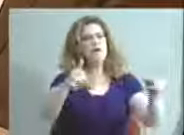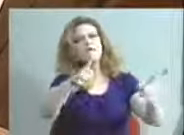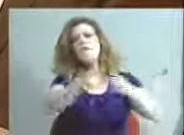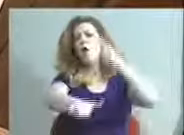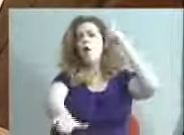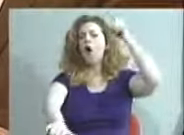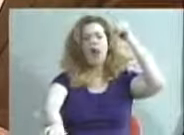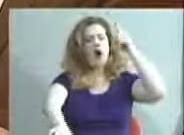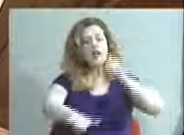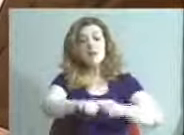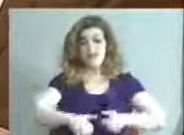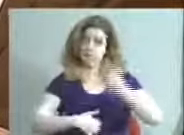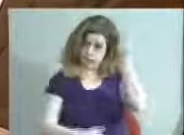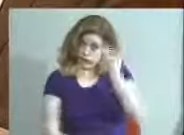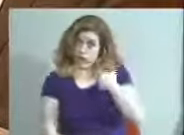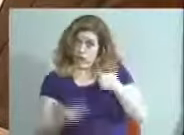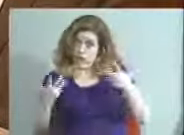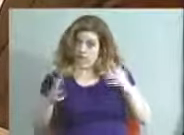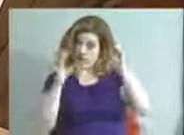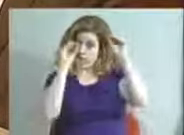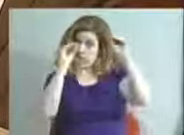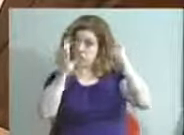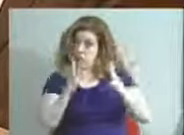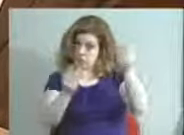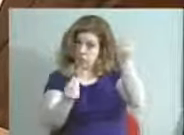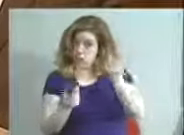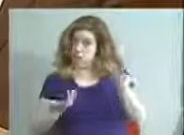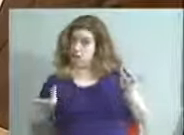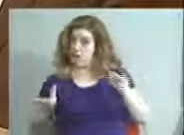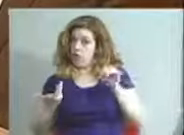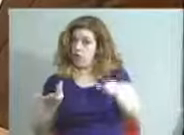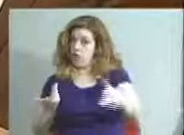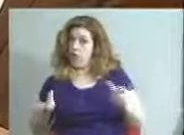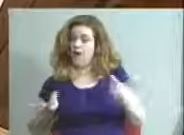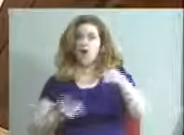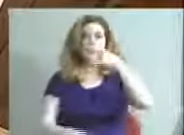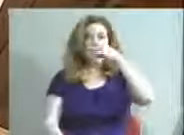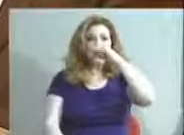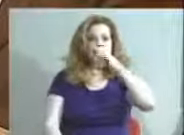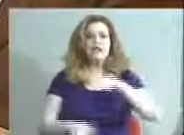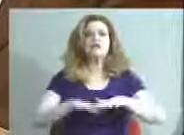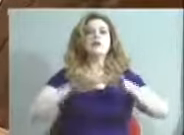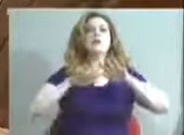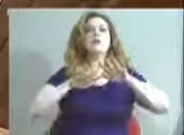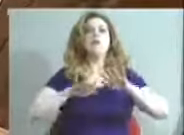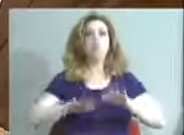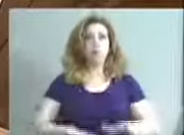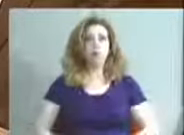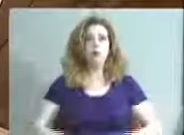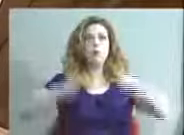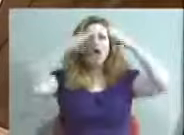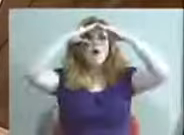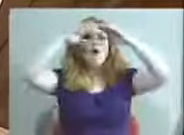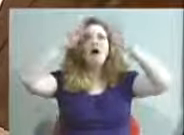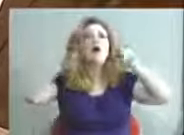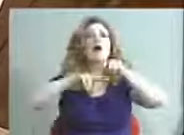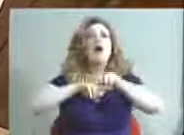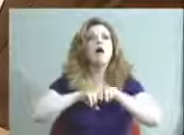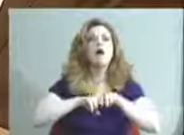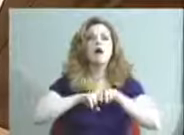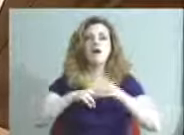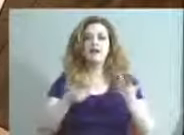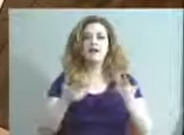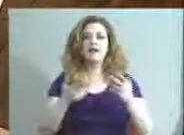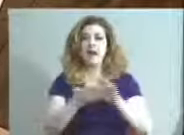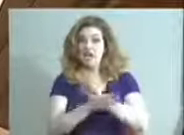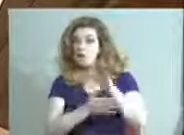in their lives, is what they tell us and what the teachers tell us as well, where the kids have been calm with an open mind. And I call these programs